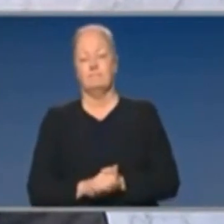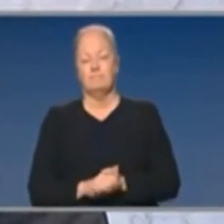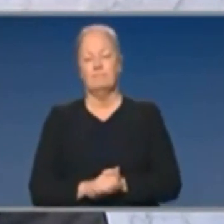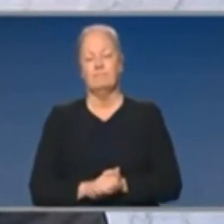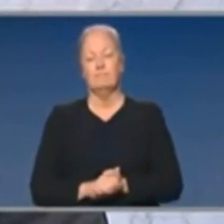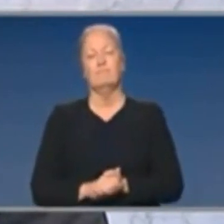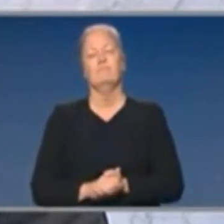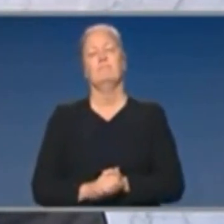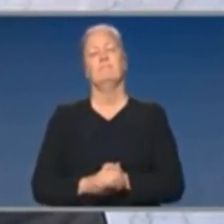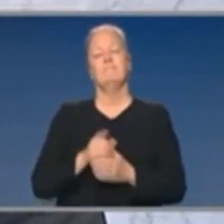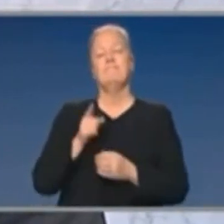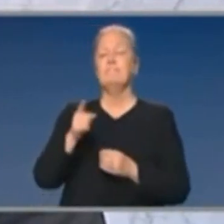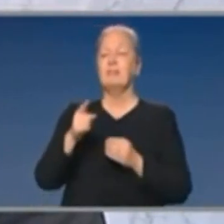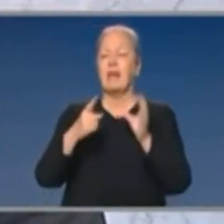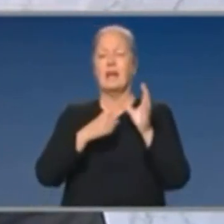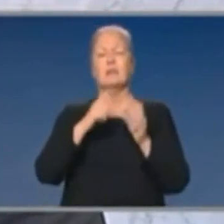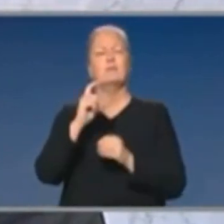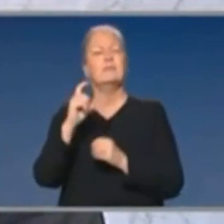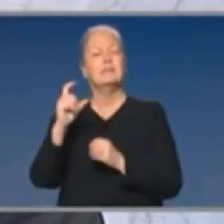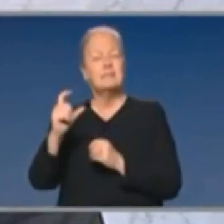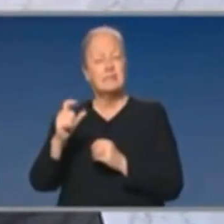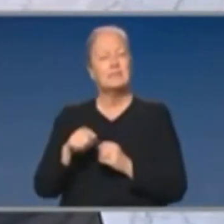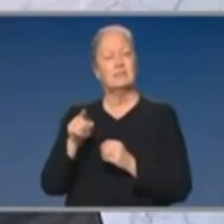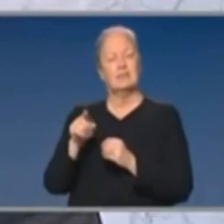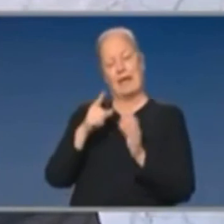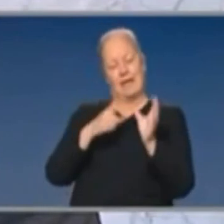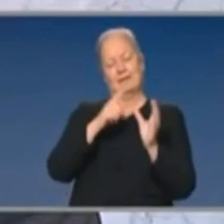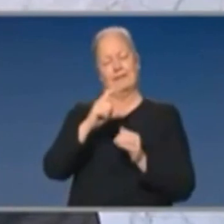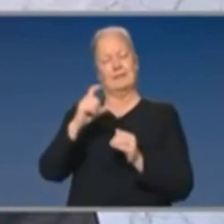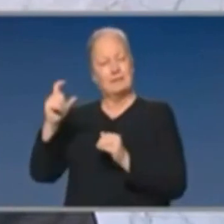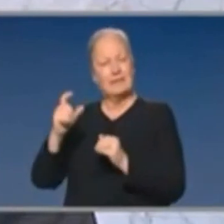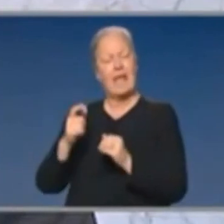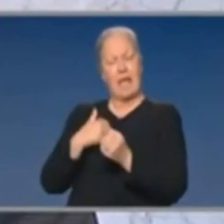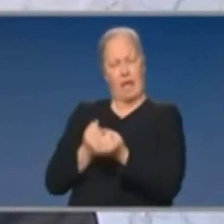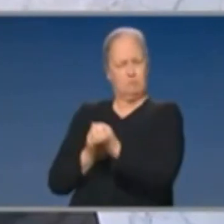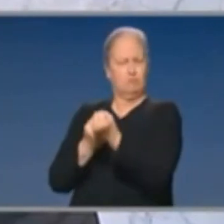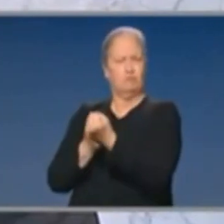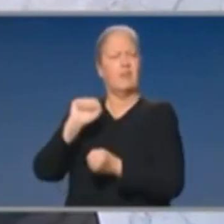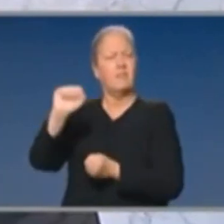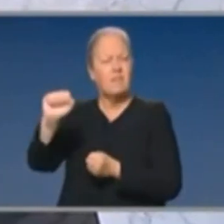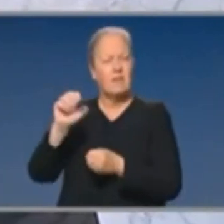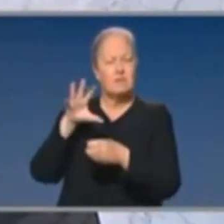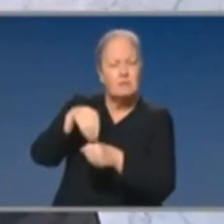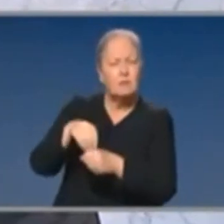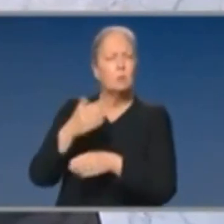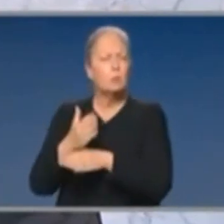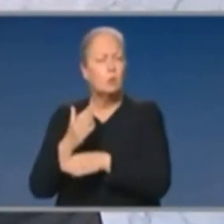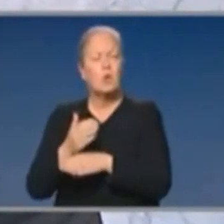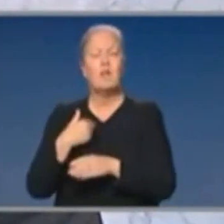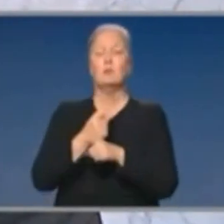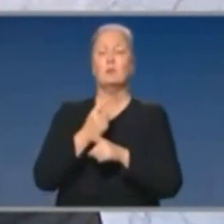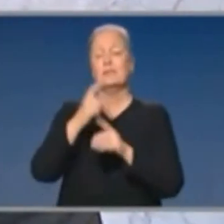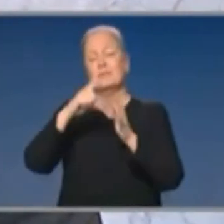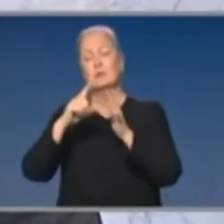been done by the ACCC to come up with the mandatory code. I've had engagement with very senior level executives. I